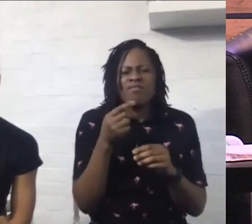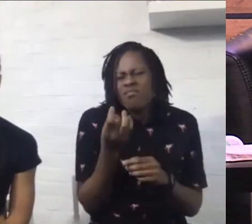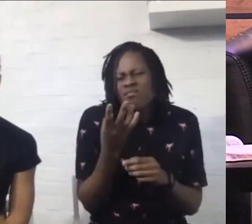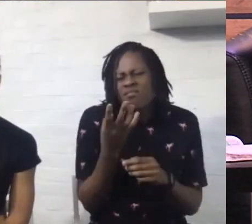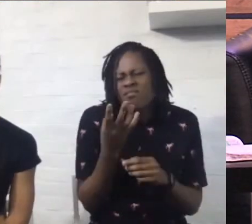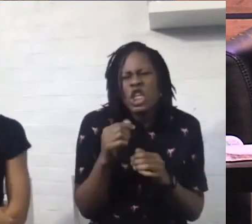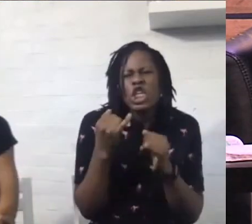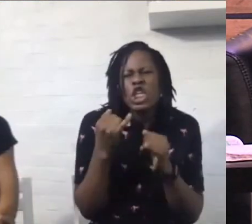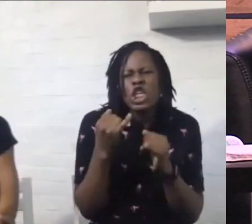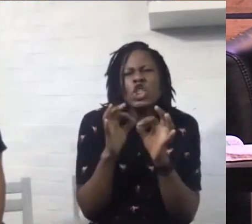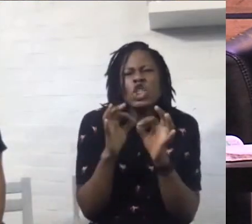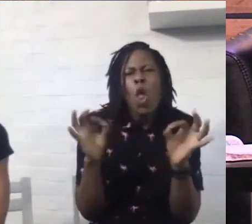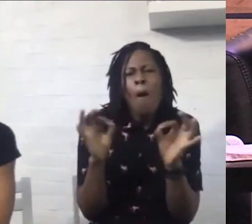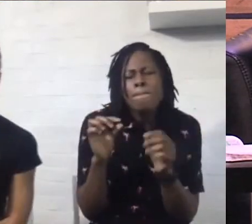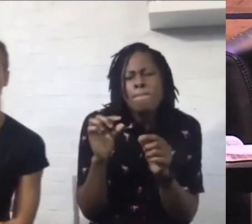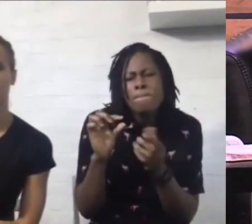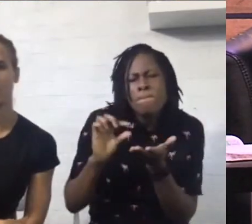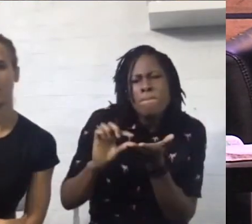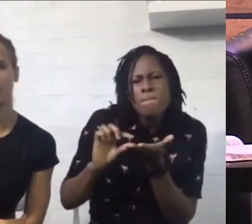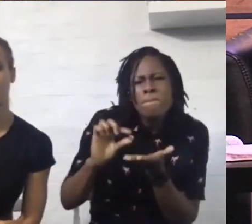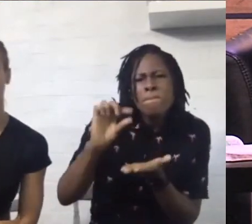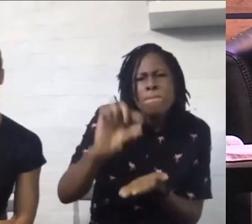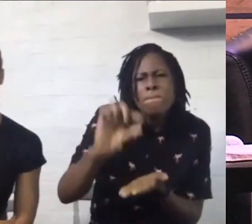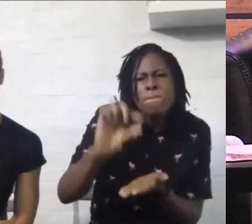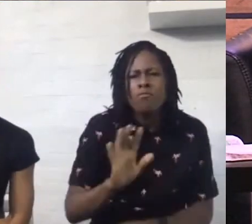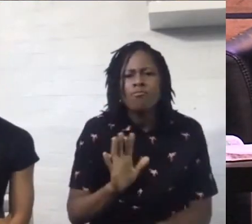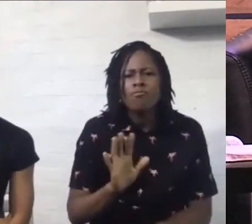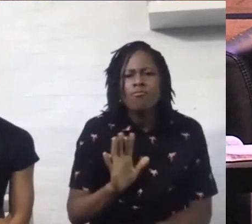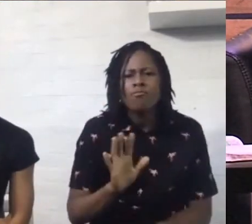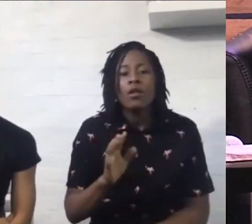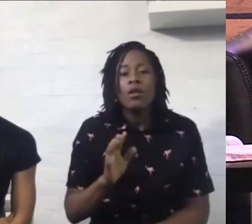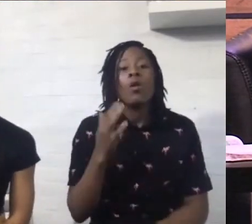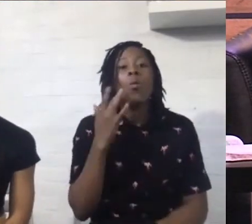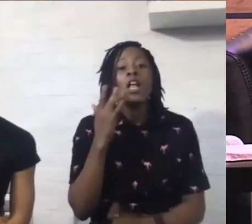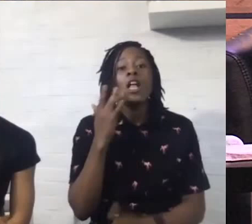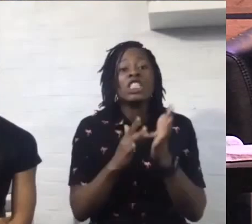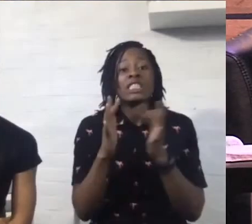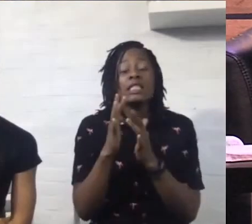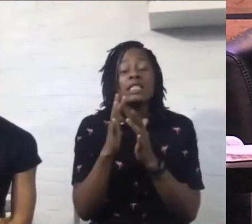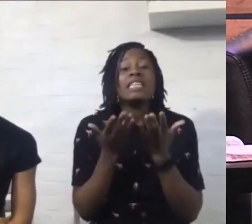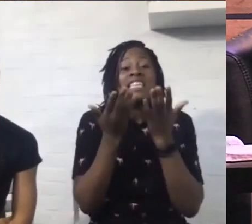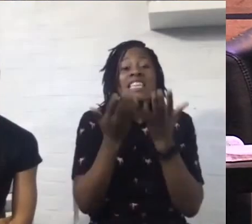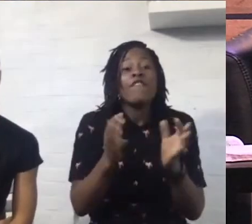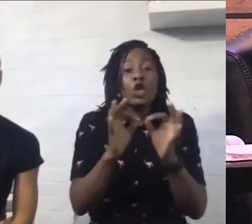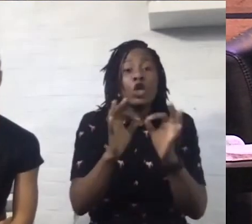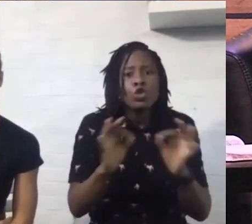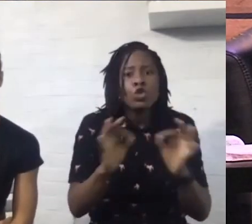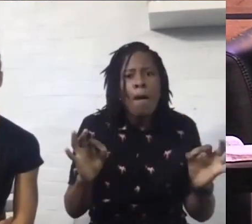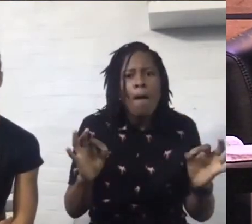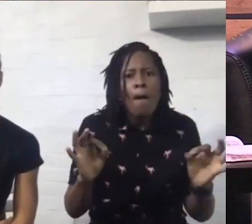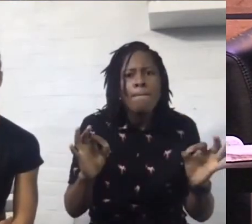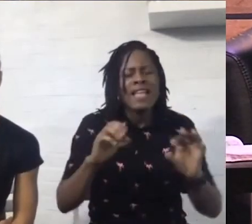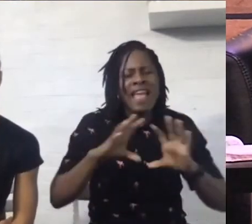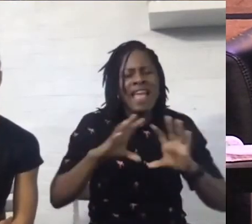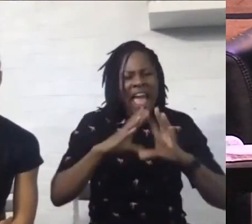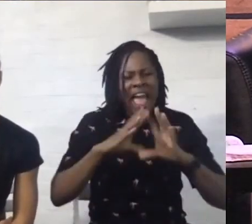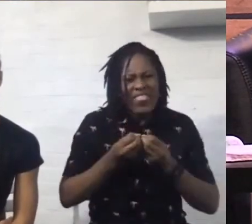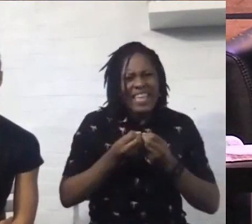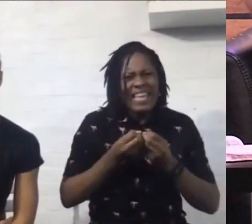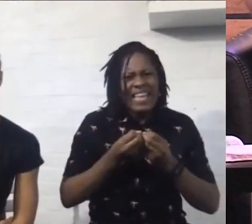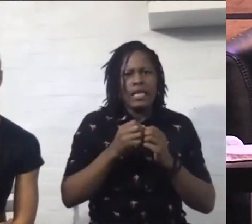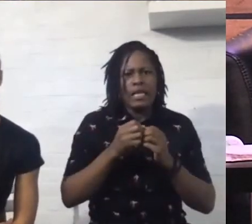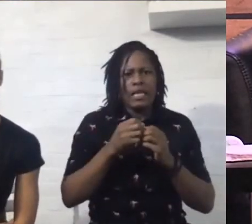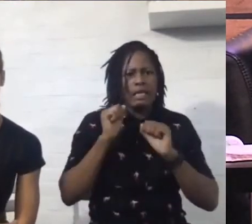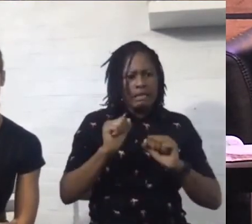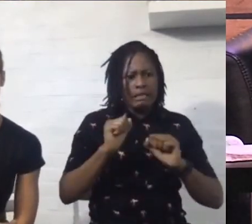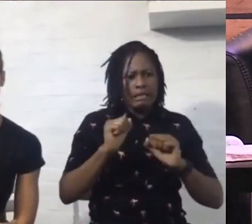when Jesus gives you shalom he gives you himself because shalom is